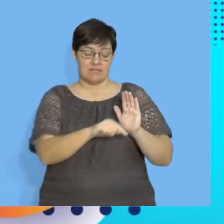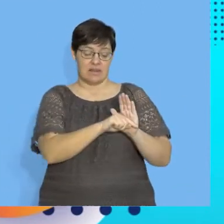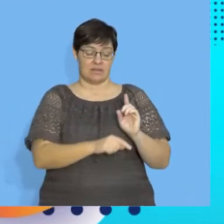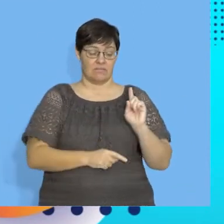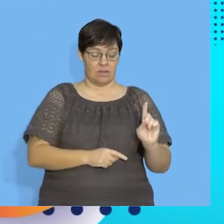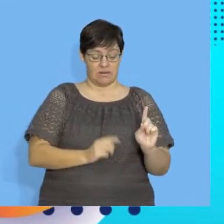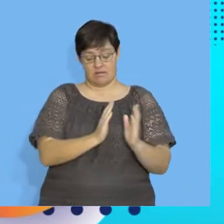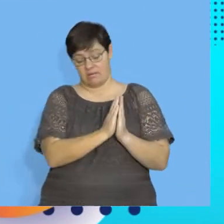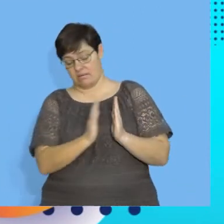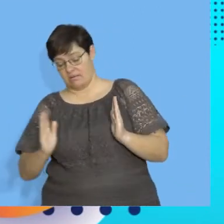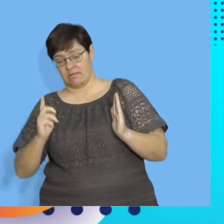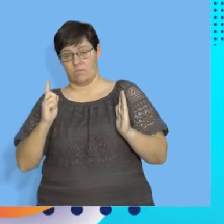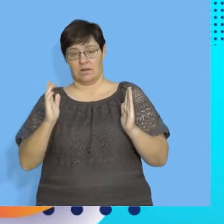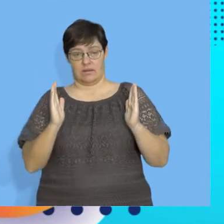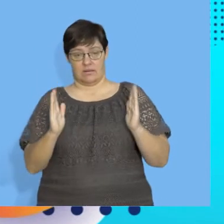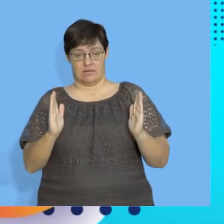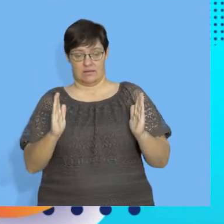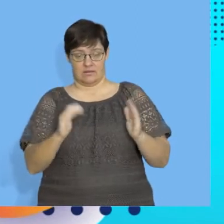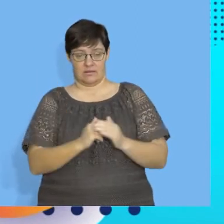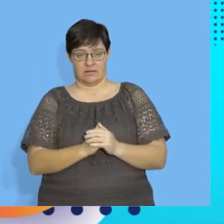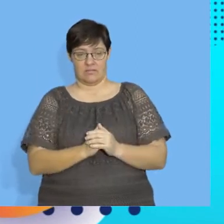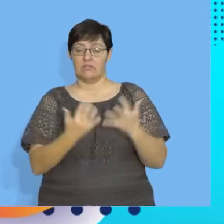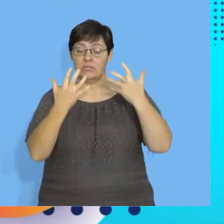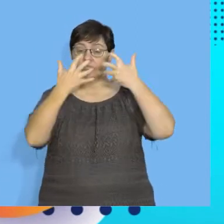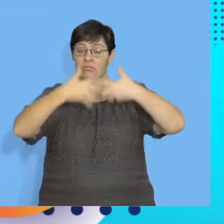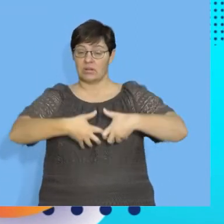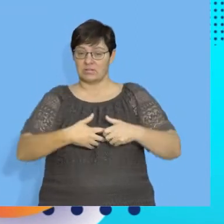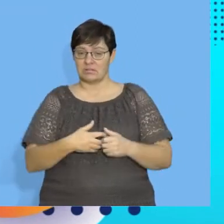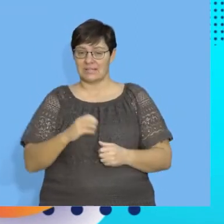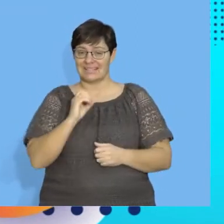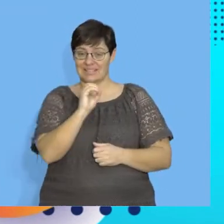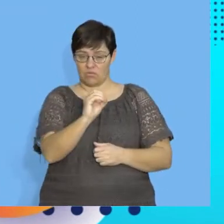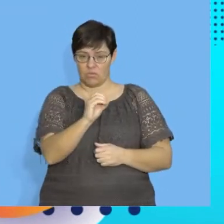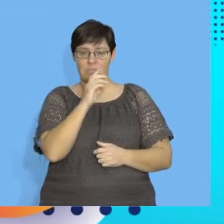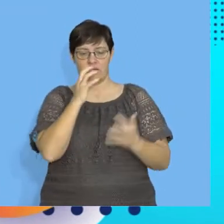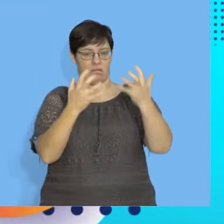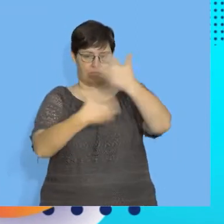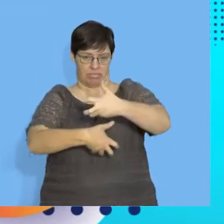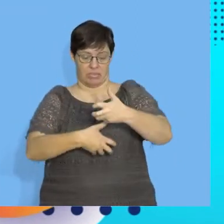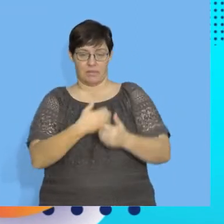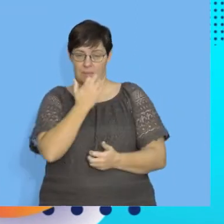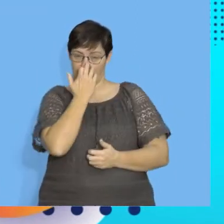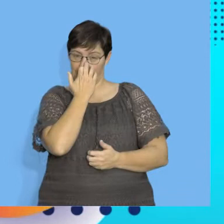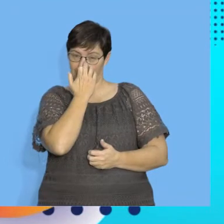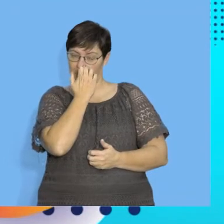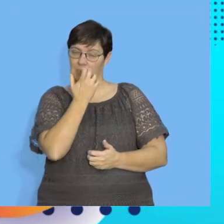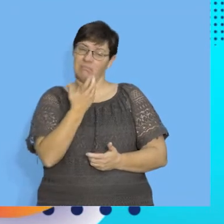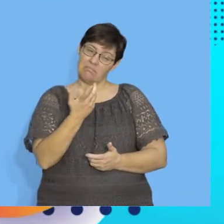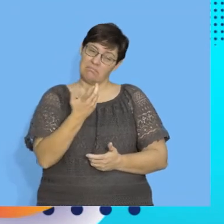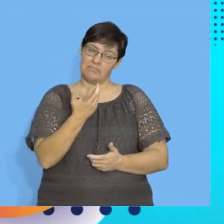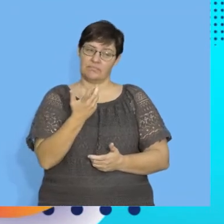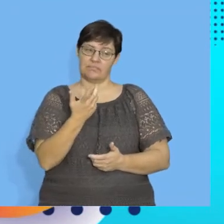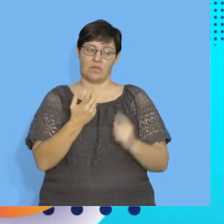1 and 1. And if correlation is 0, there's no correlation. Okay. If